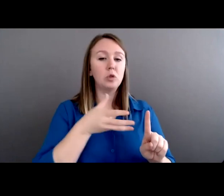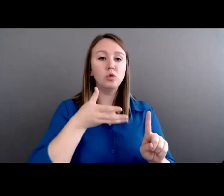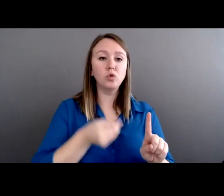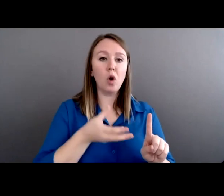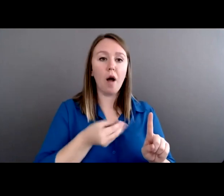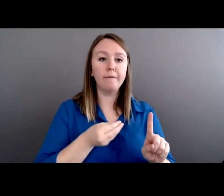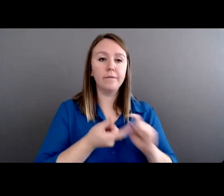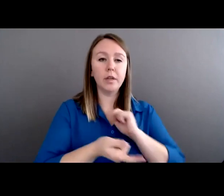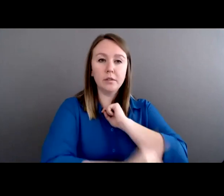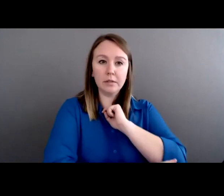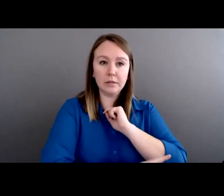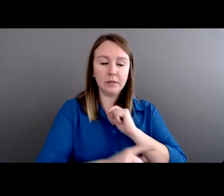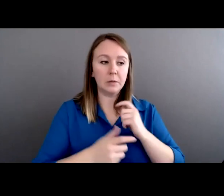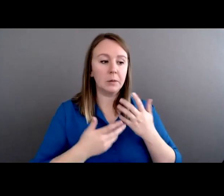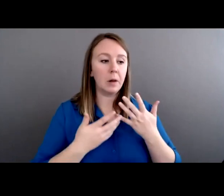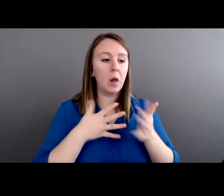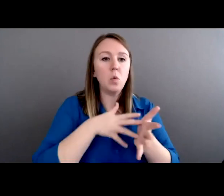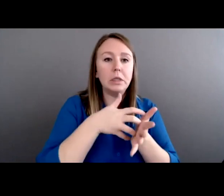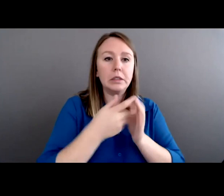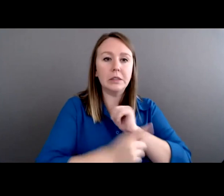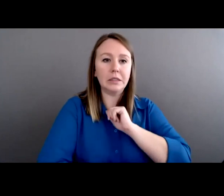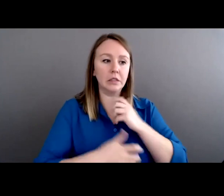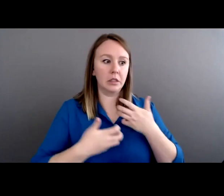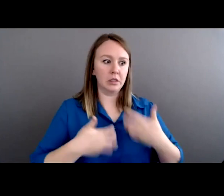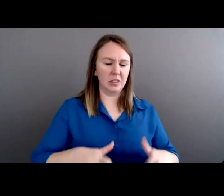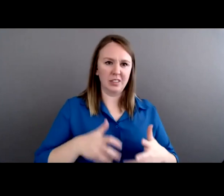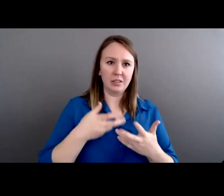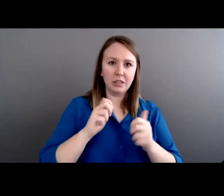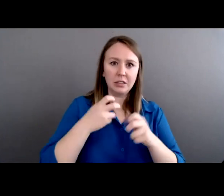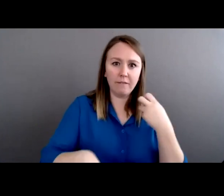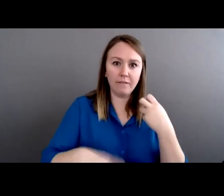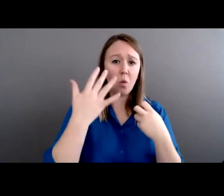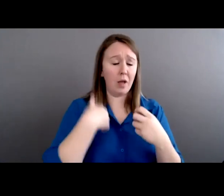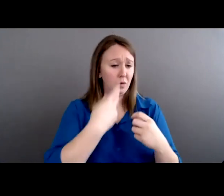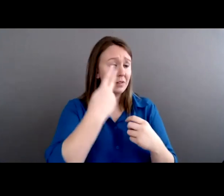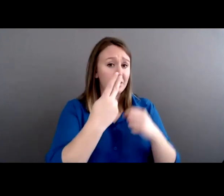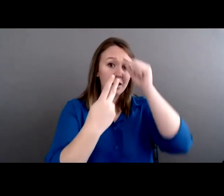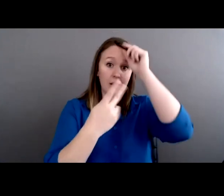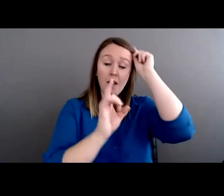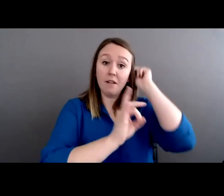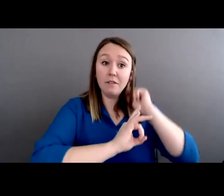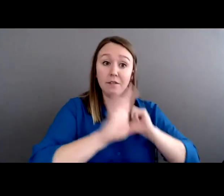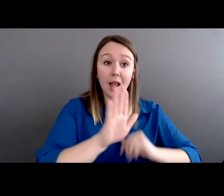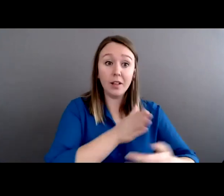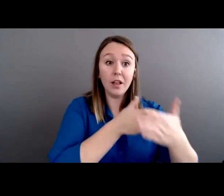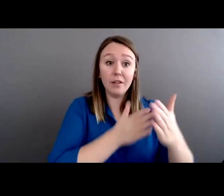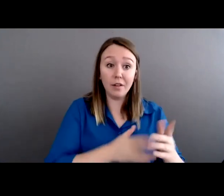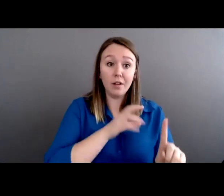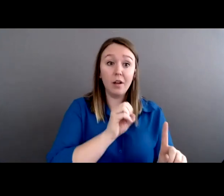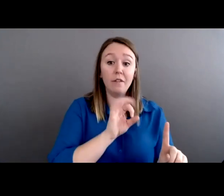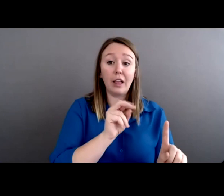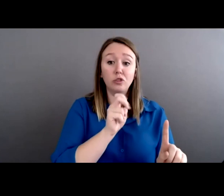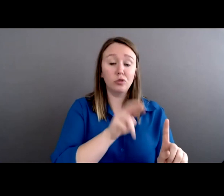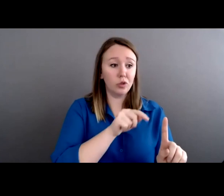head works. And, you we've all seen those really, really violent offenders who you have to wonder, you know, is